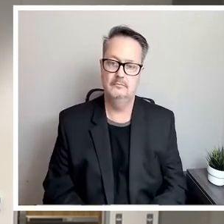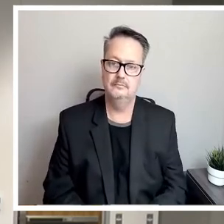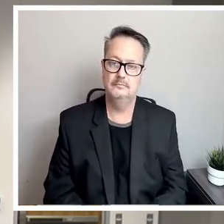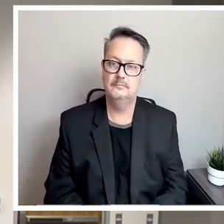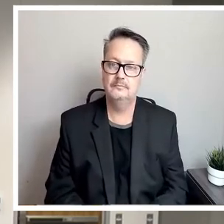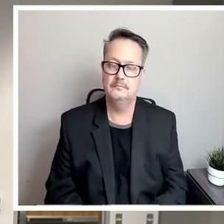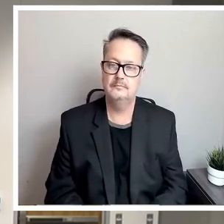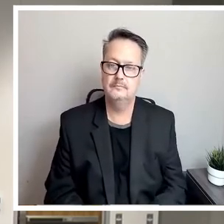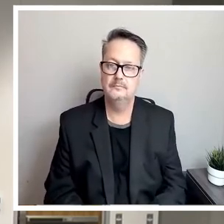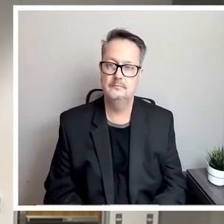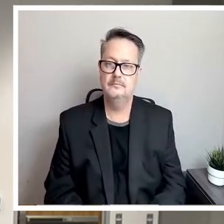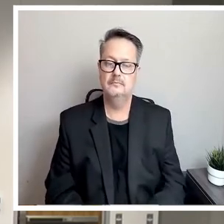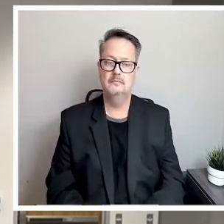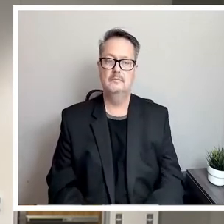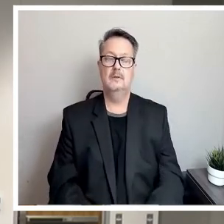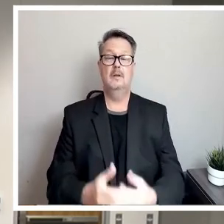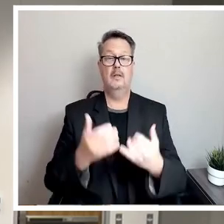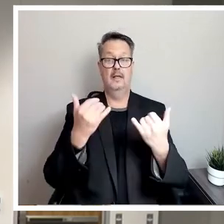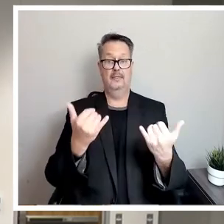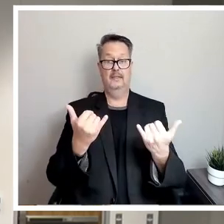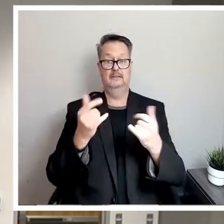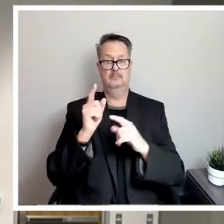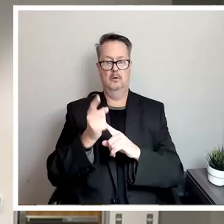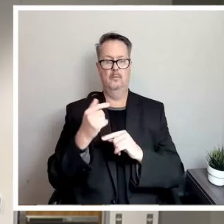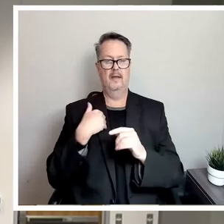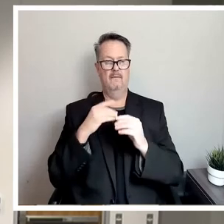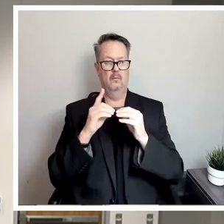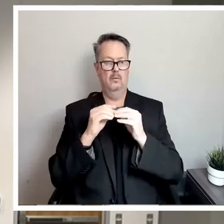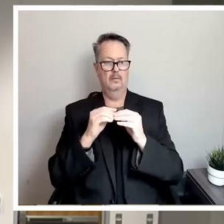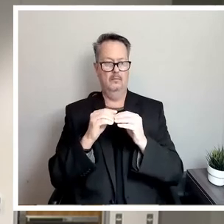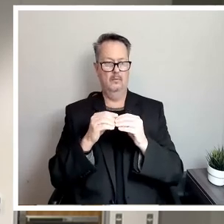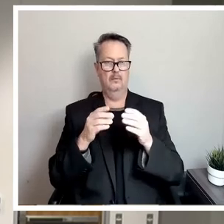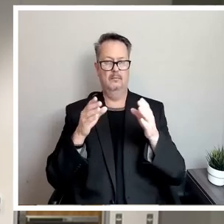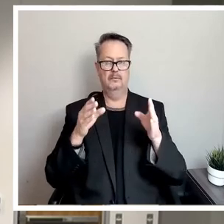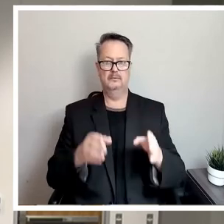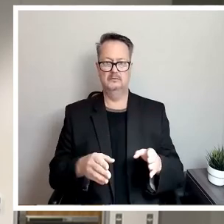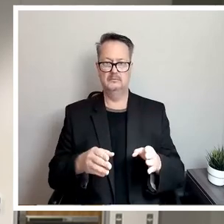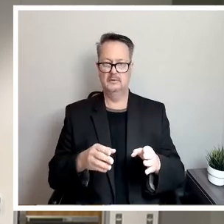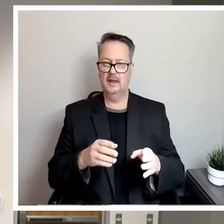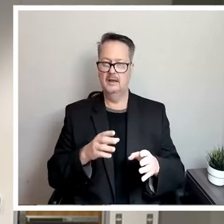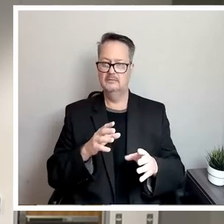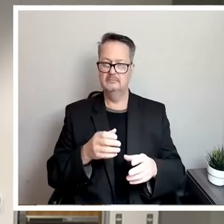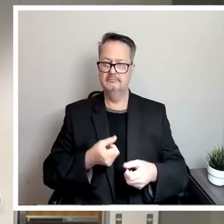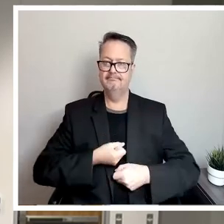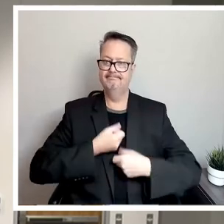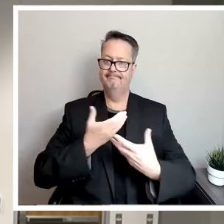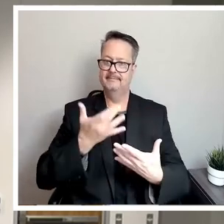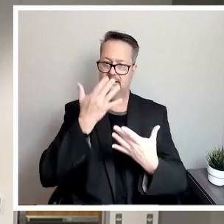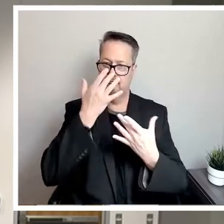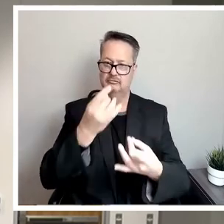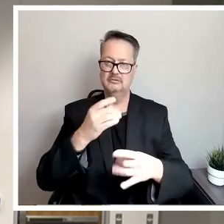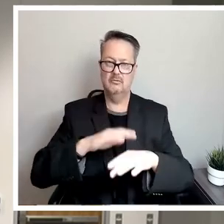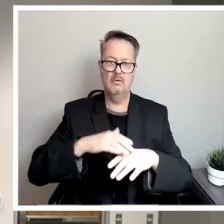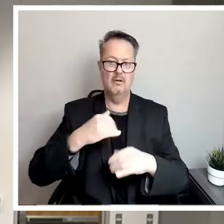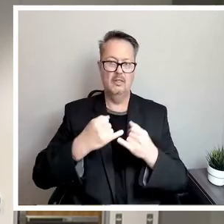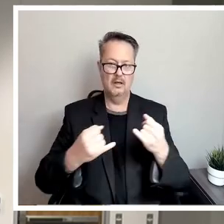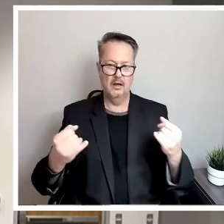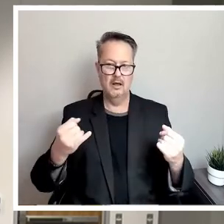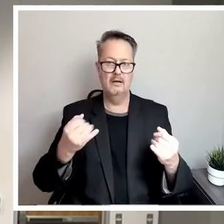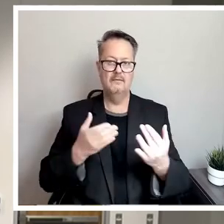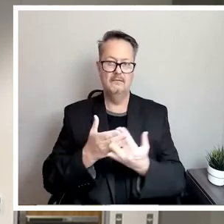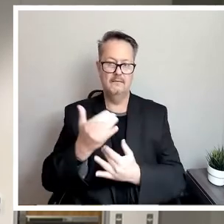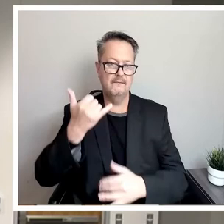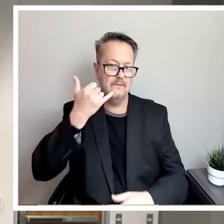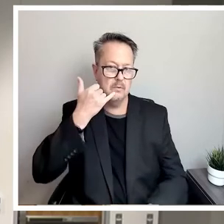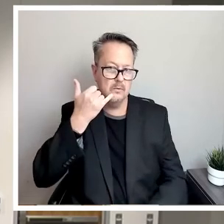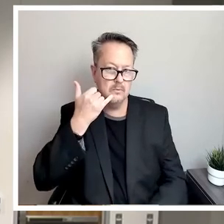All right. At this moment now, we do have one other person that has voice and interest online through the phone to be taken live. If you